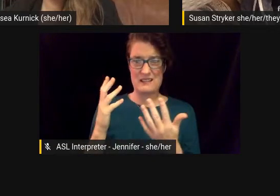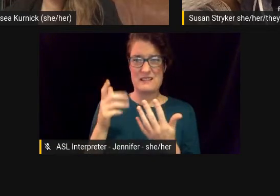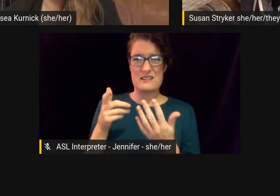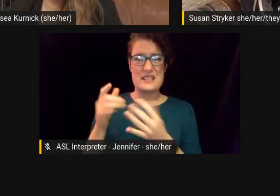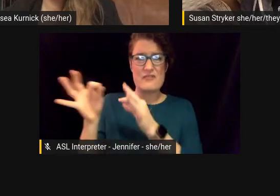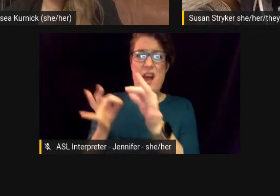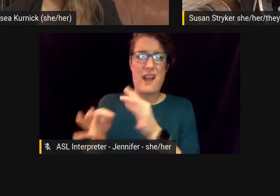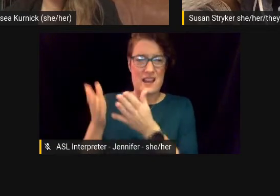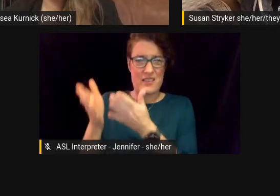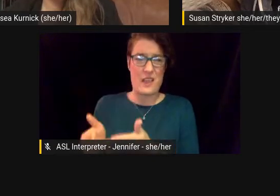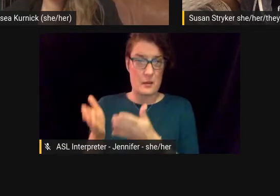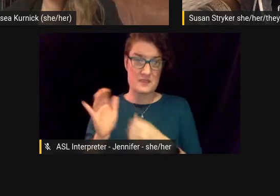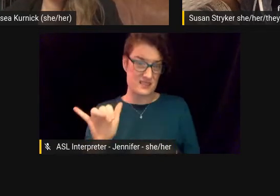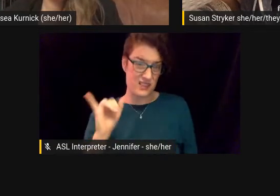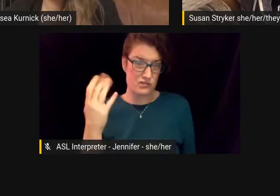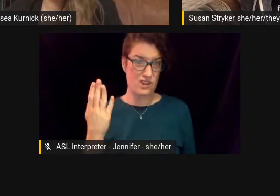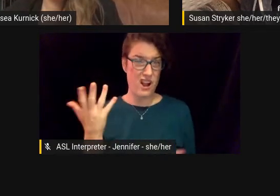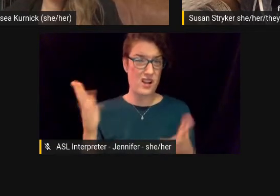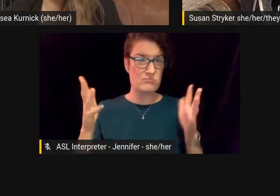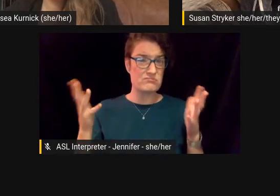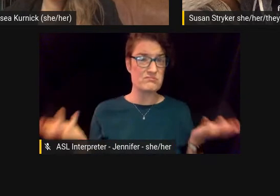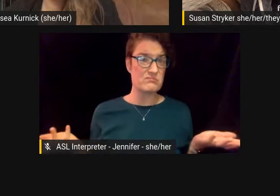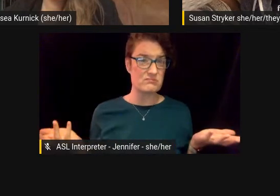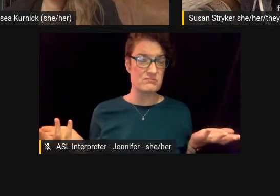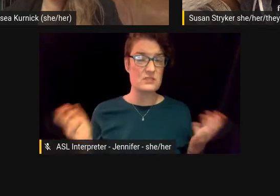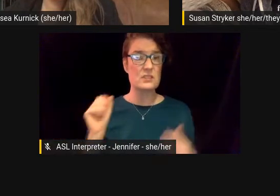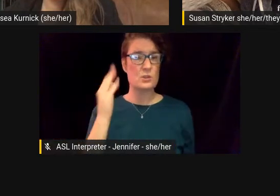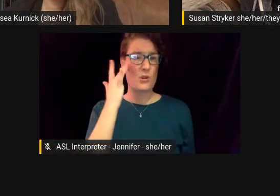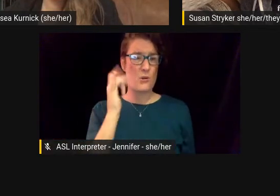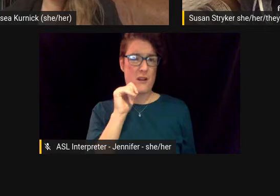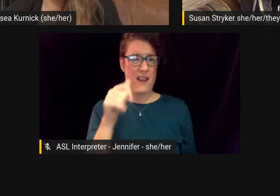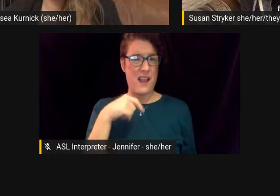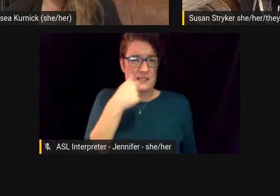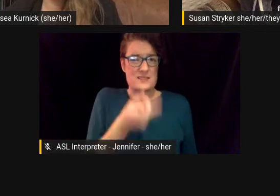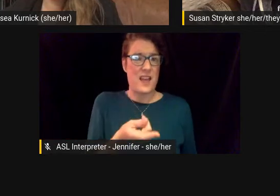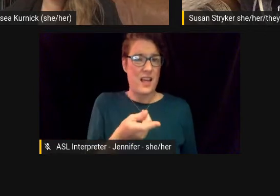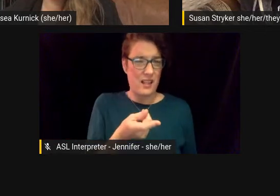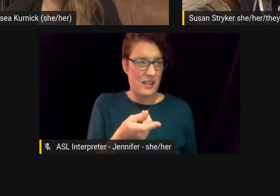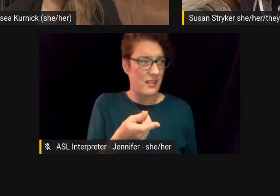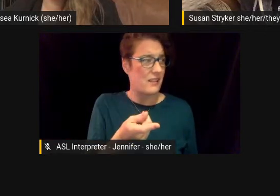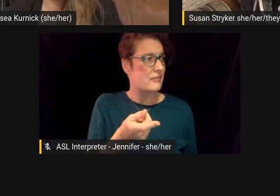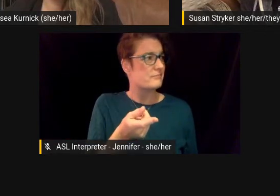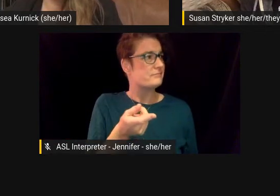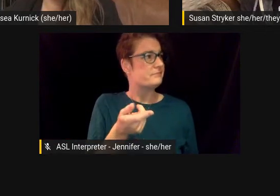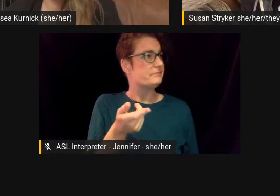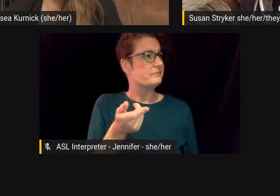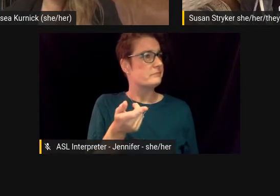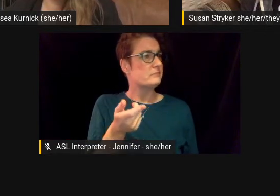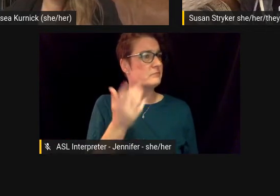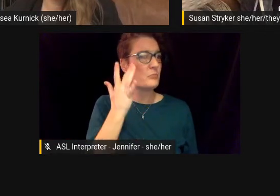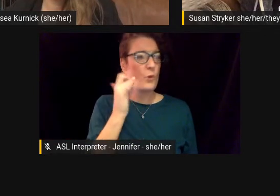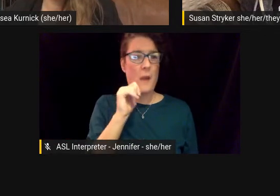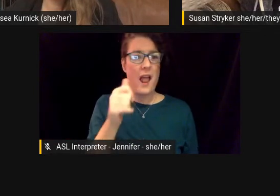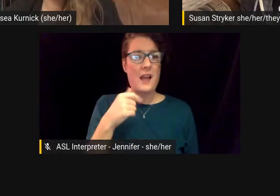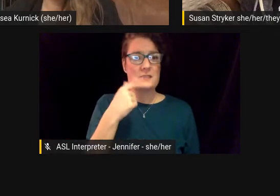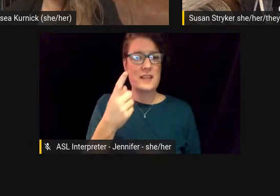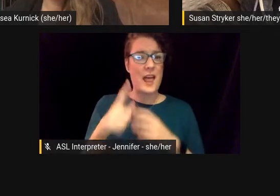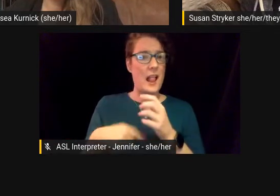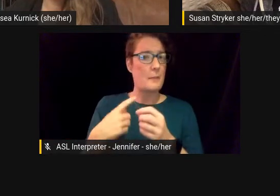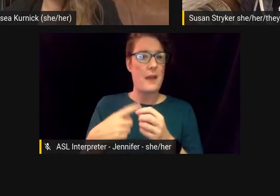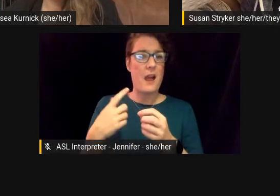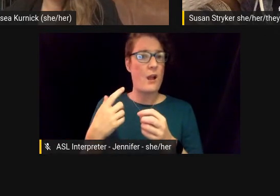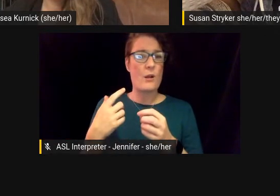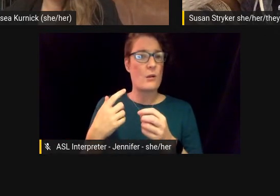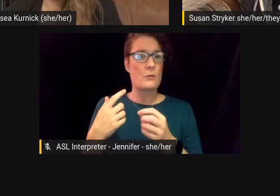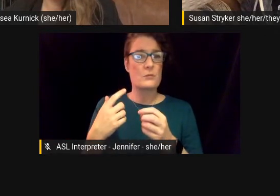it's their job. It's what they do. And so, you know, why can't we tell, um, you know, why can't we tell about some, a story